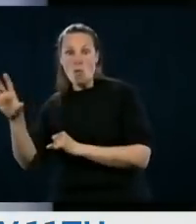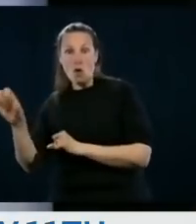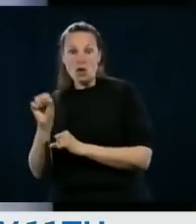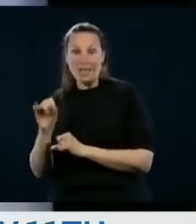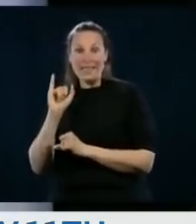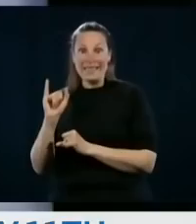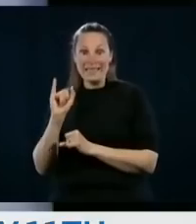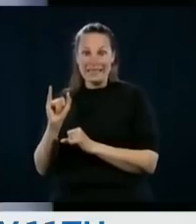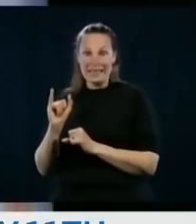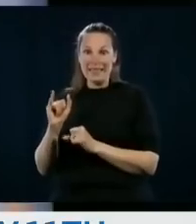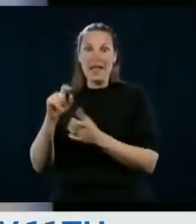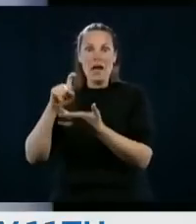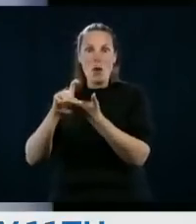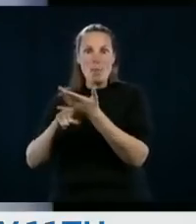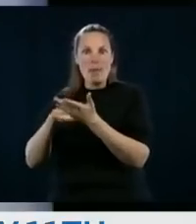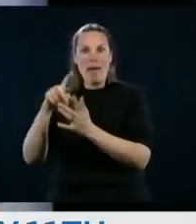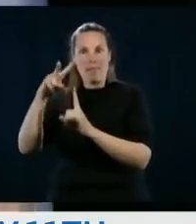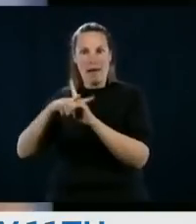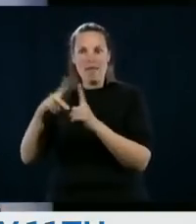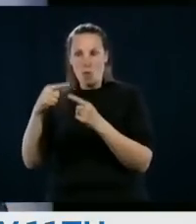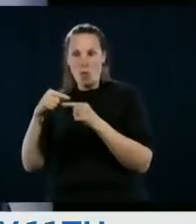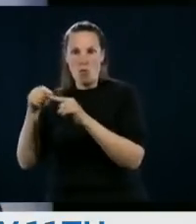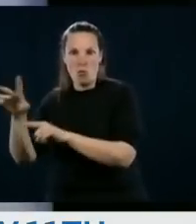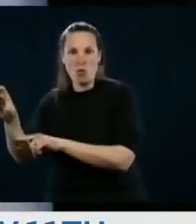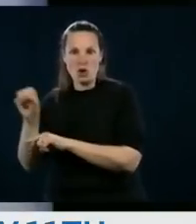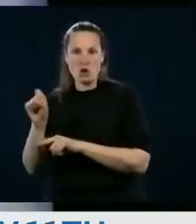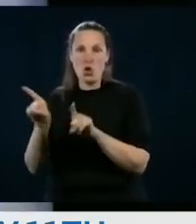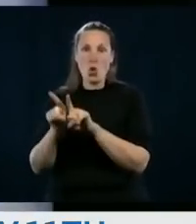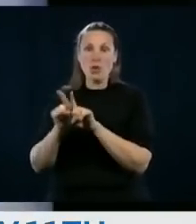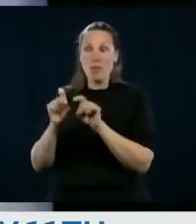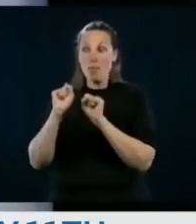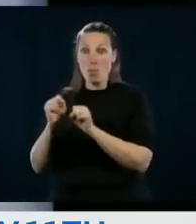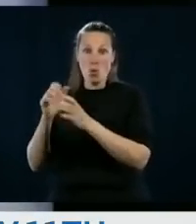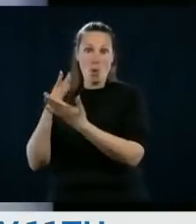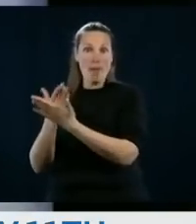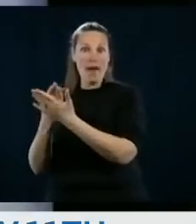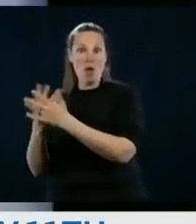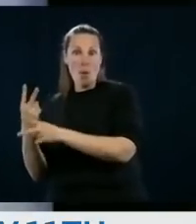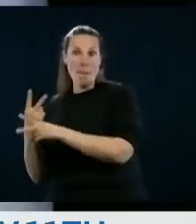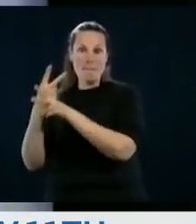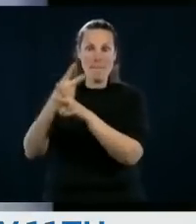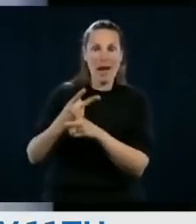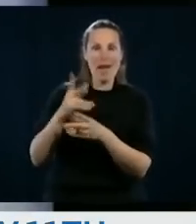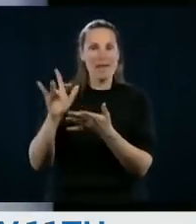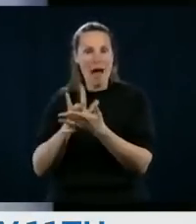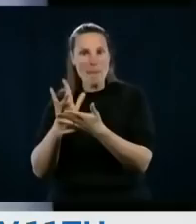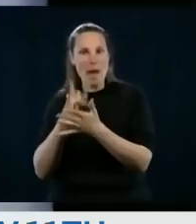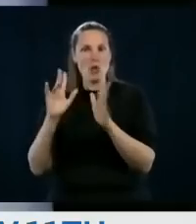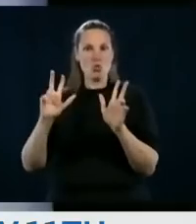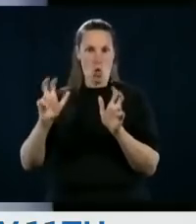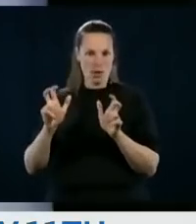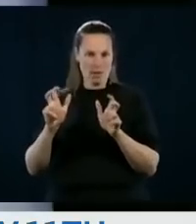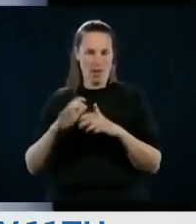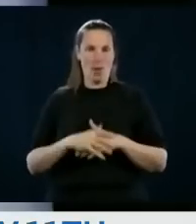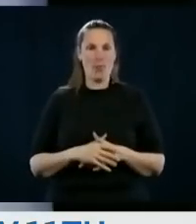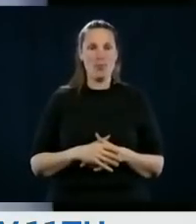also you will be able to borrow tools, psychological tools, so pads and computers.